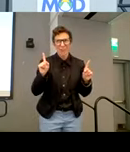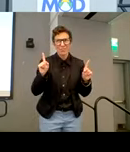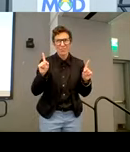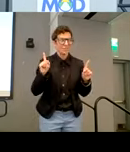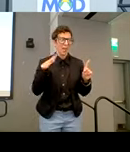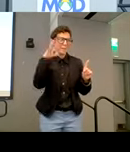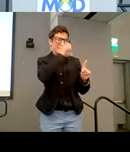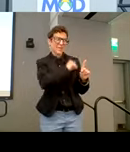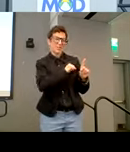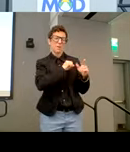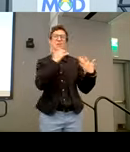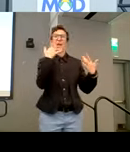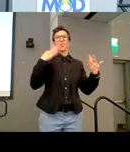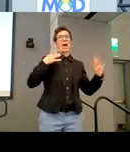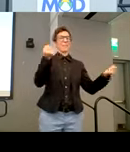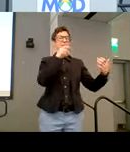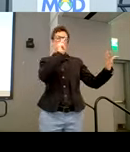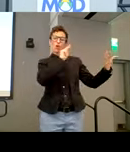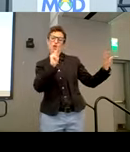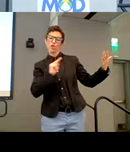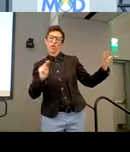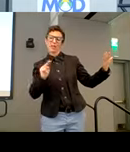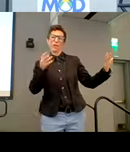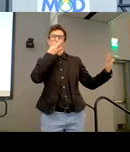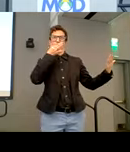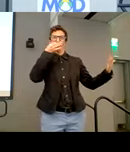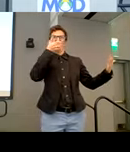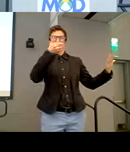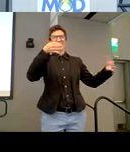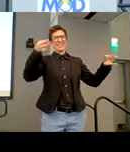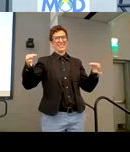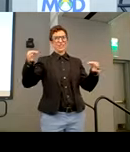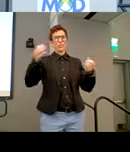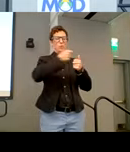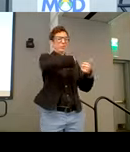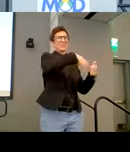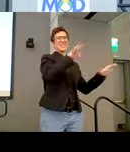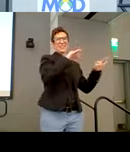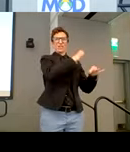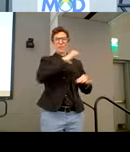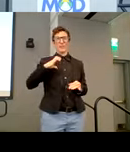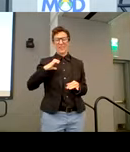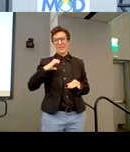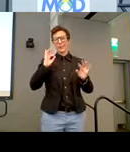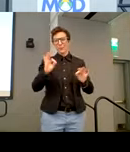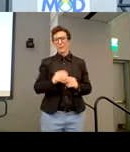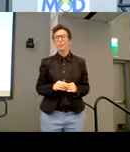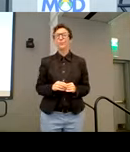Uh, but we're, we're looking at all of the applications now and making decisions, uh, with the selection committee. So with that, I really, uh,